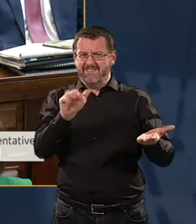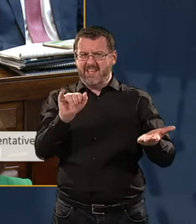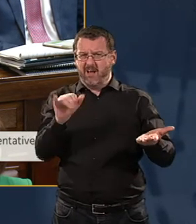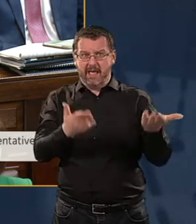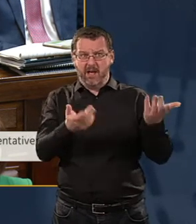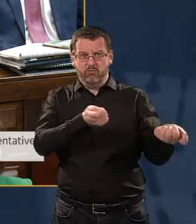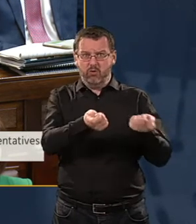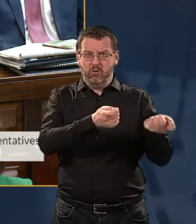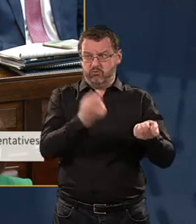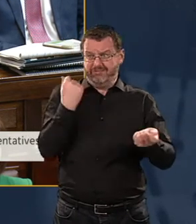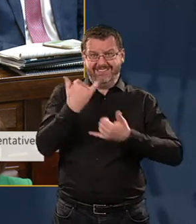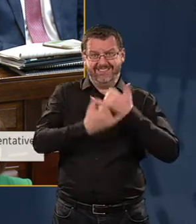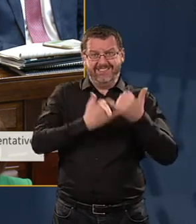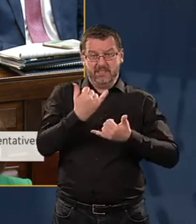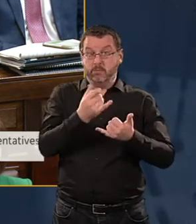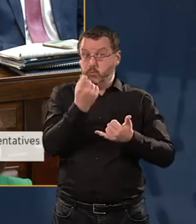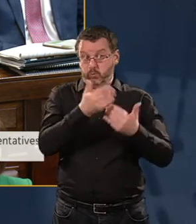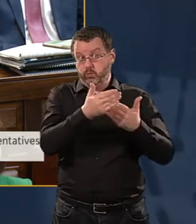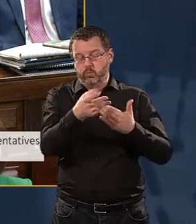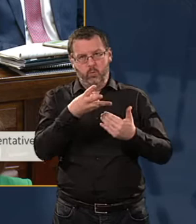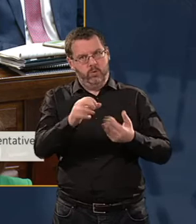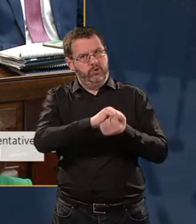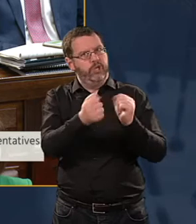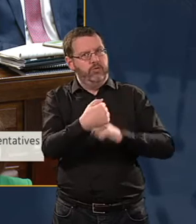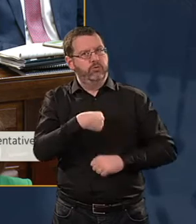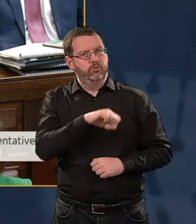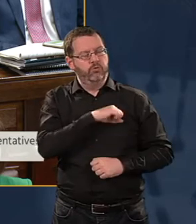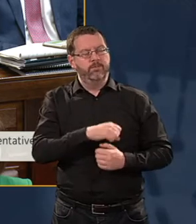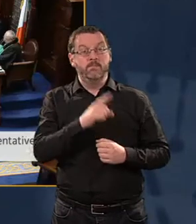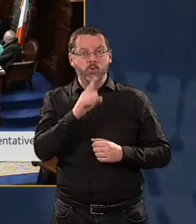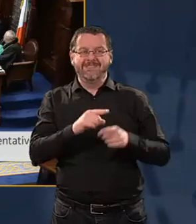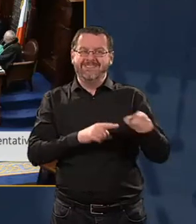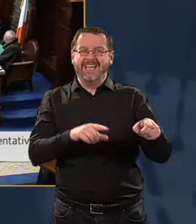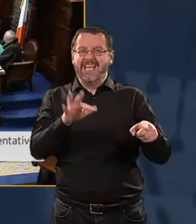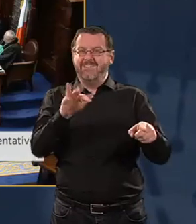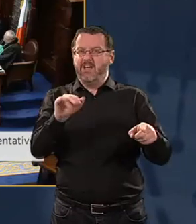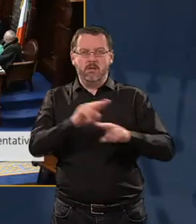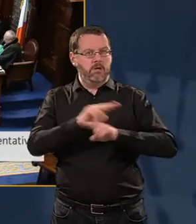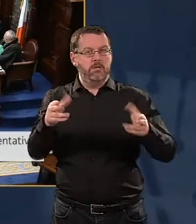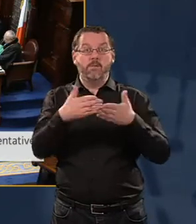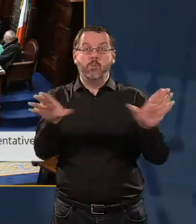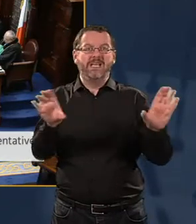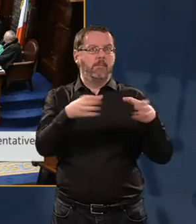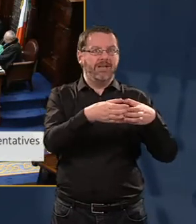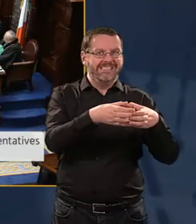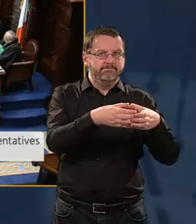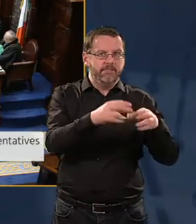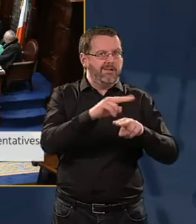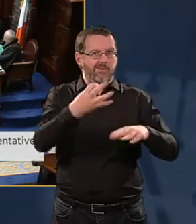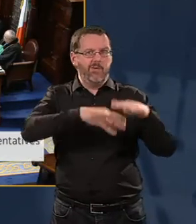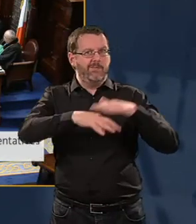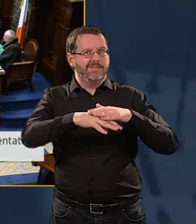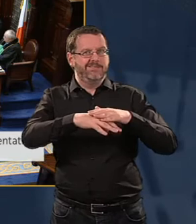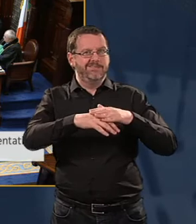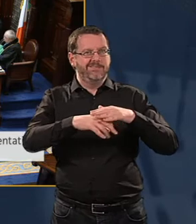years, if not for much longer. The FAI isn't a public body, and it's not a government agency, and its staff are not